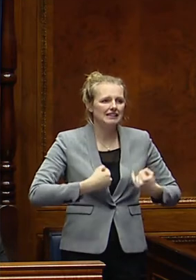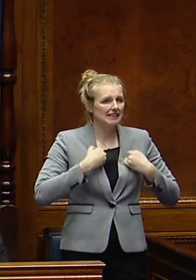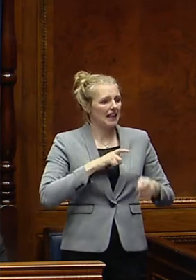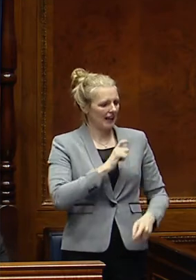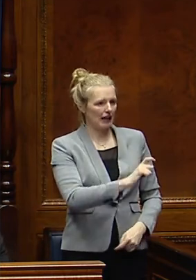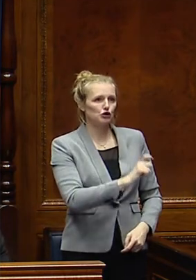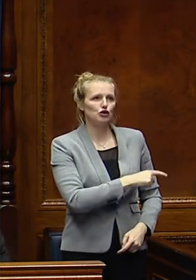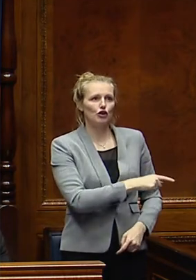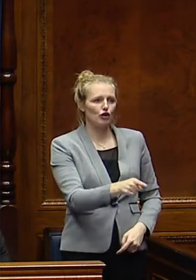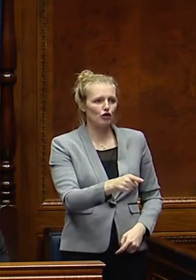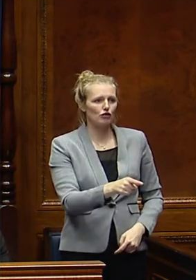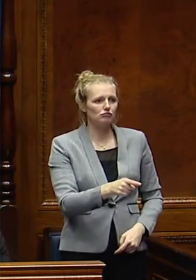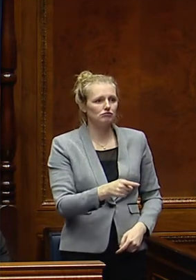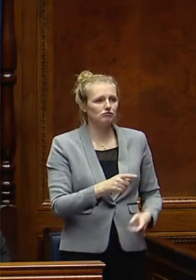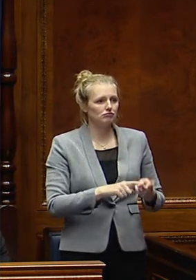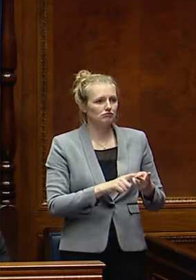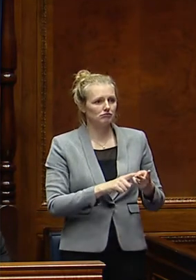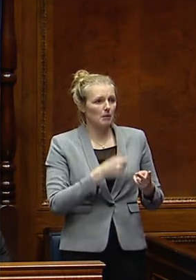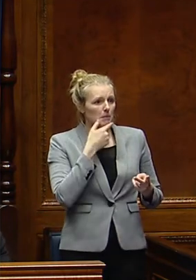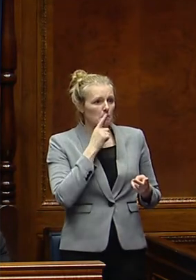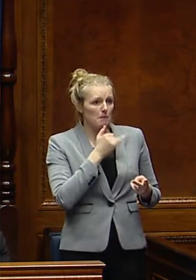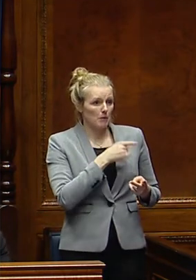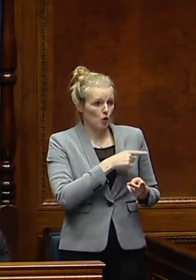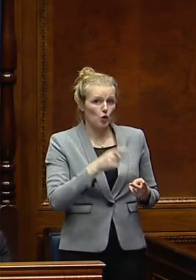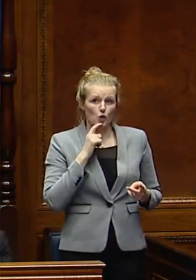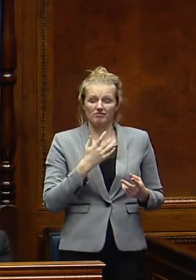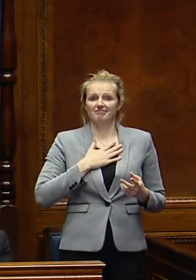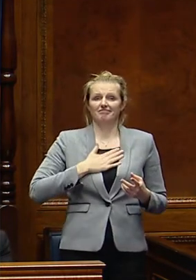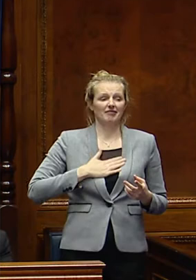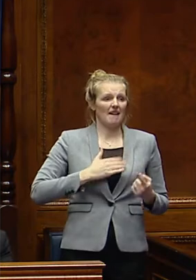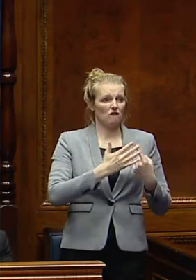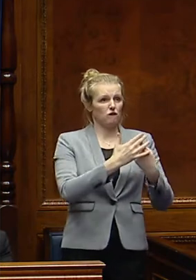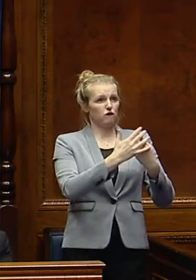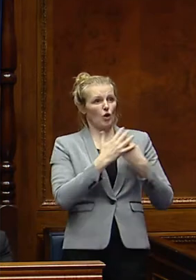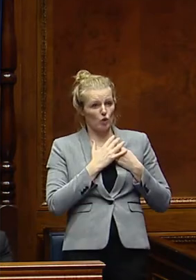cancer, and people that I'm working with, for example, who have been forced through this process